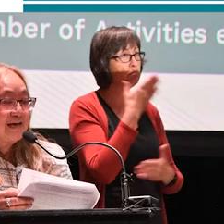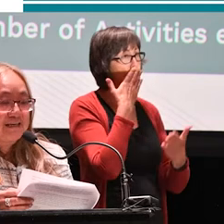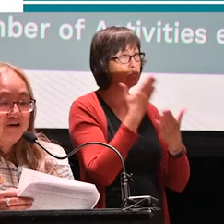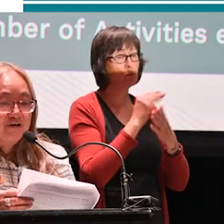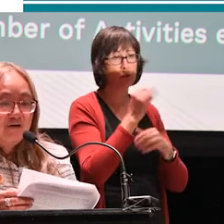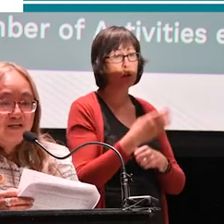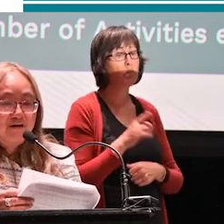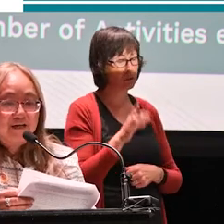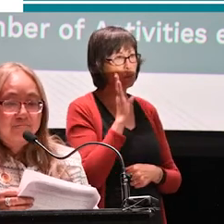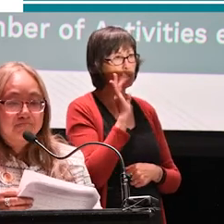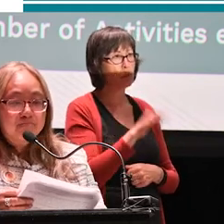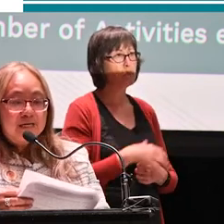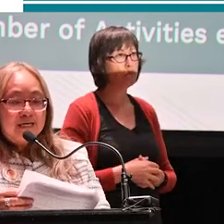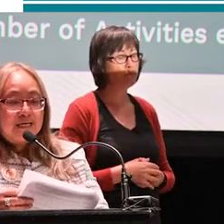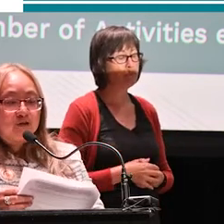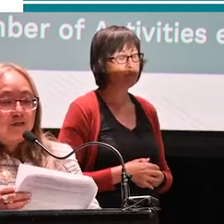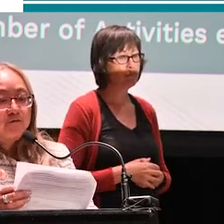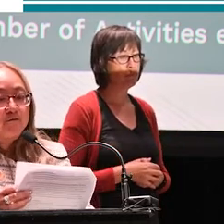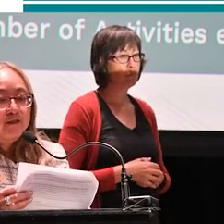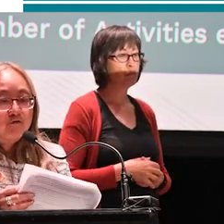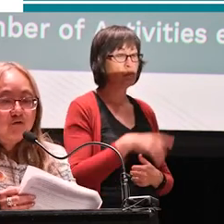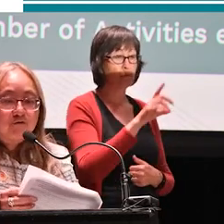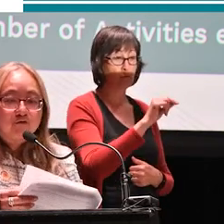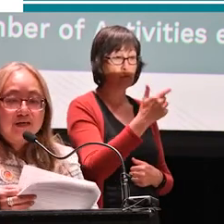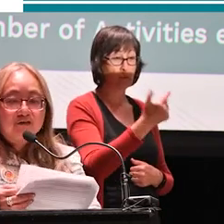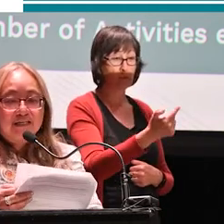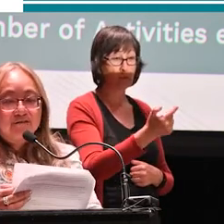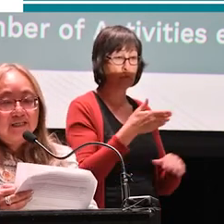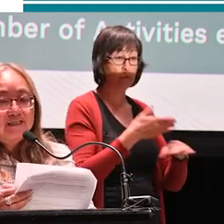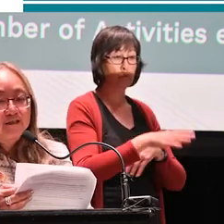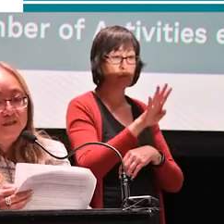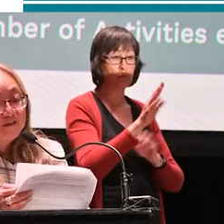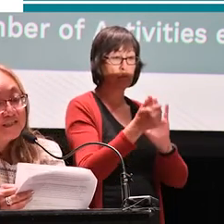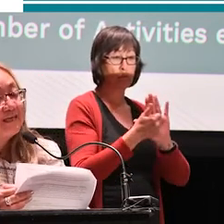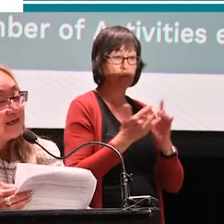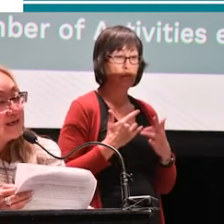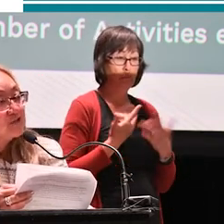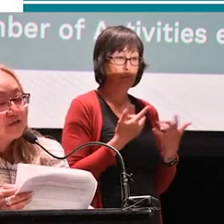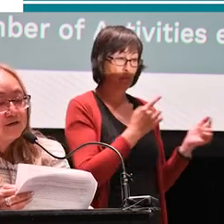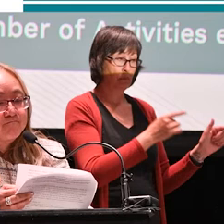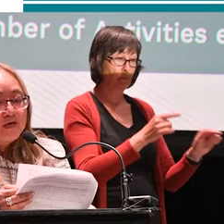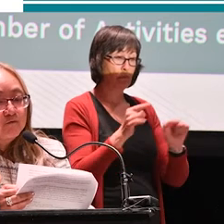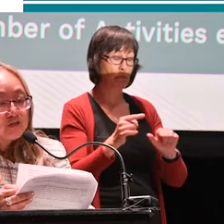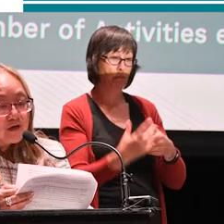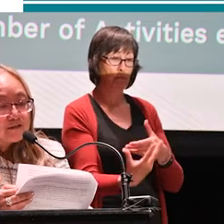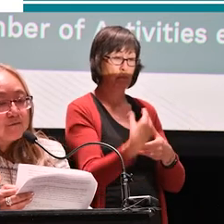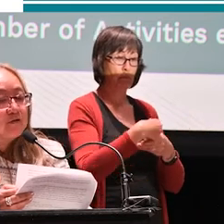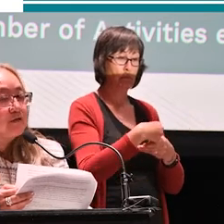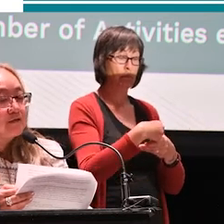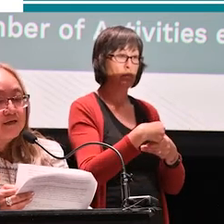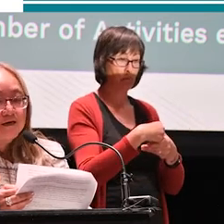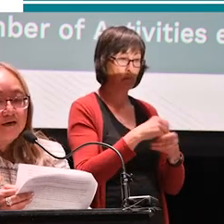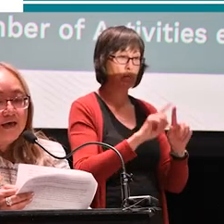crediting that in our community right now. In 2021, there were more than 4,000 activities that specifically engaged racialized